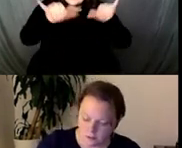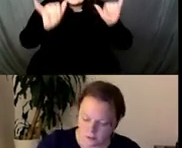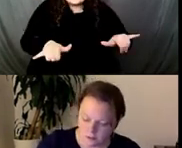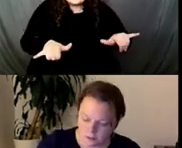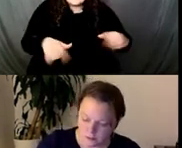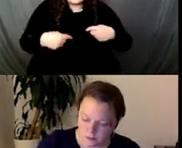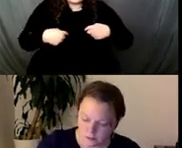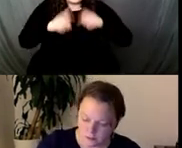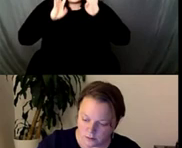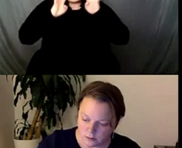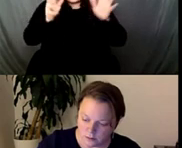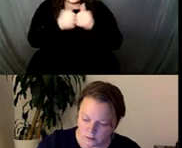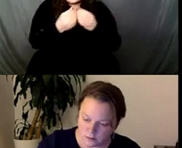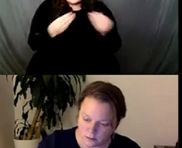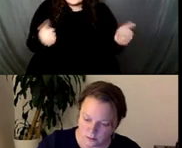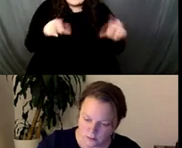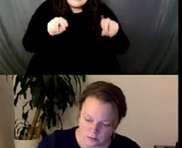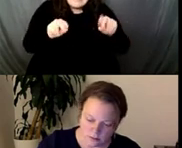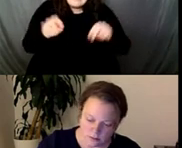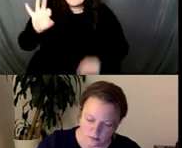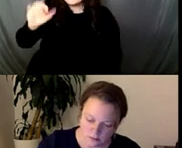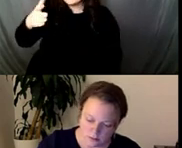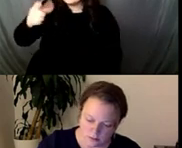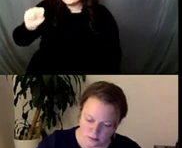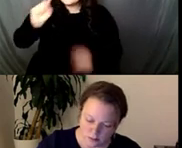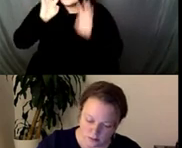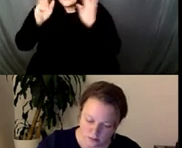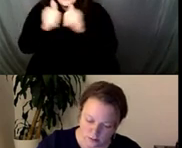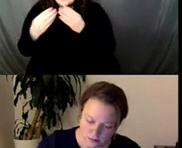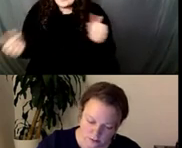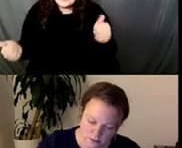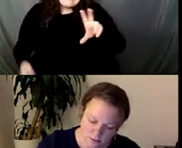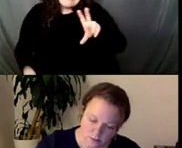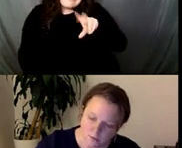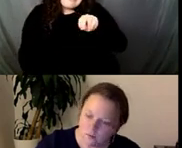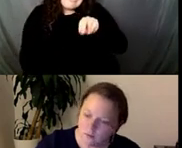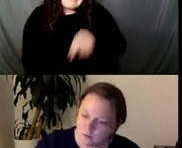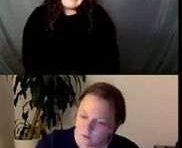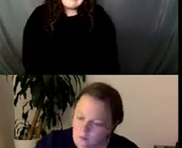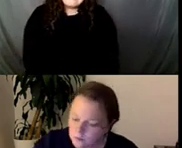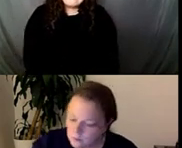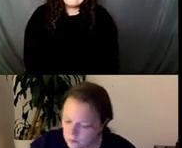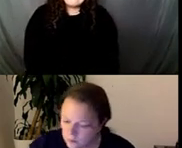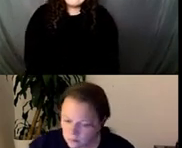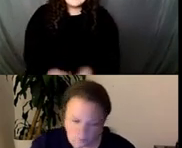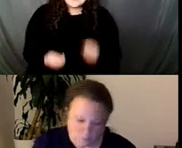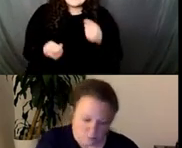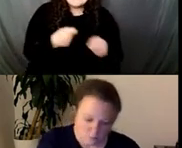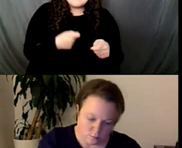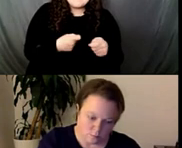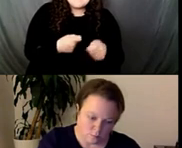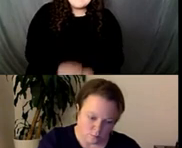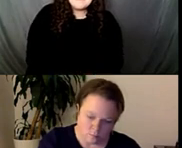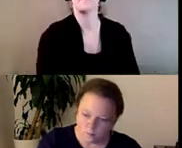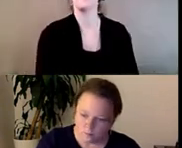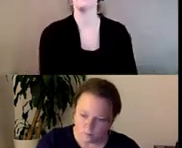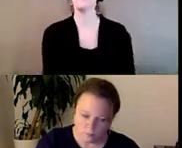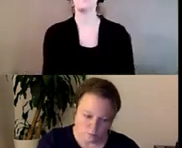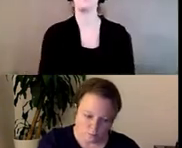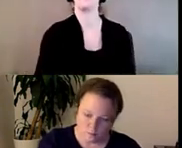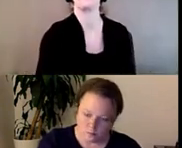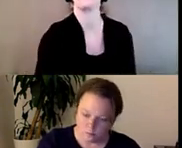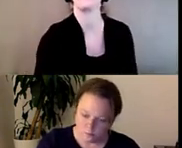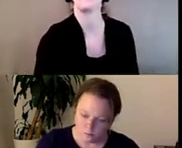myself nor even from someone like Felix. In the final instance, we may simply have been used as models in the glossy